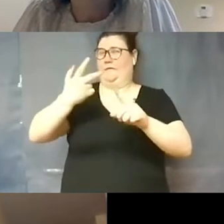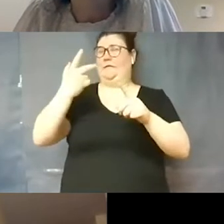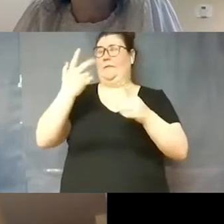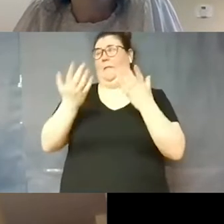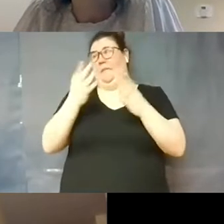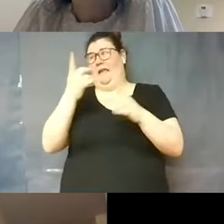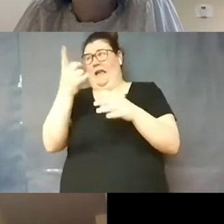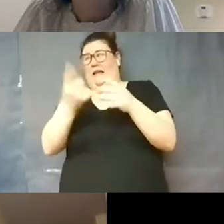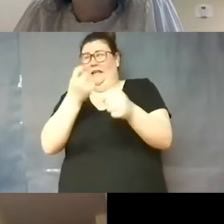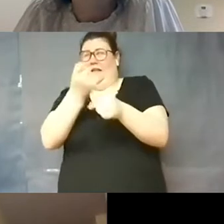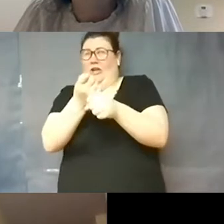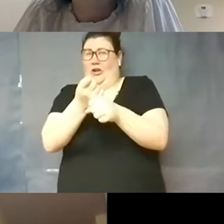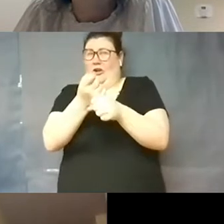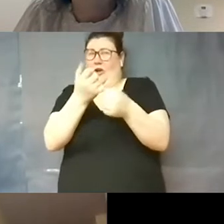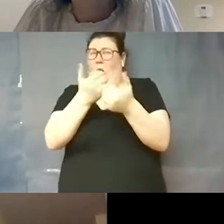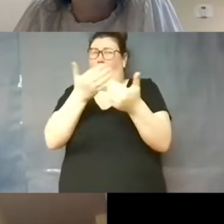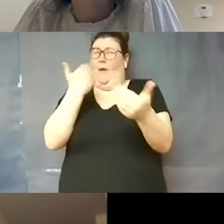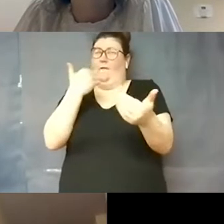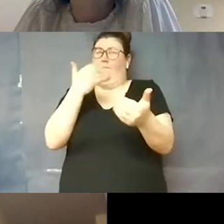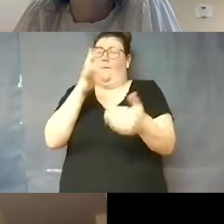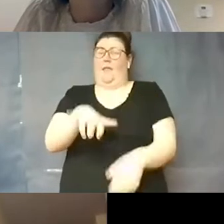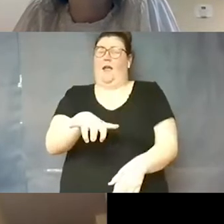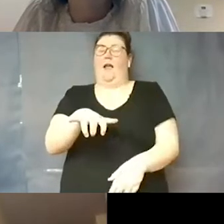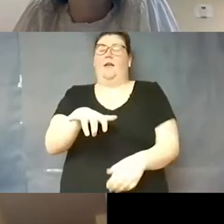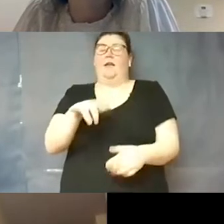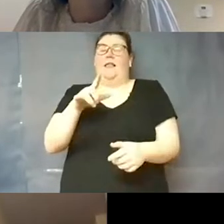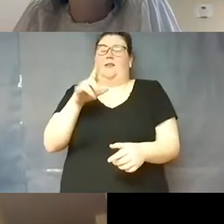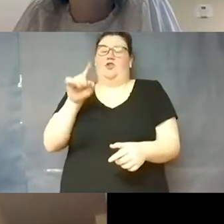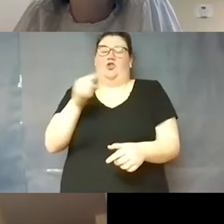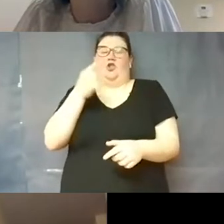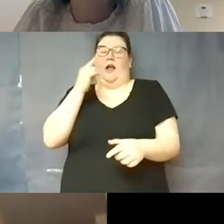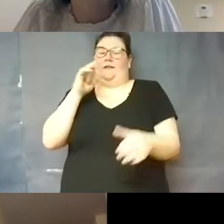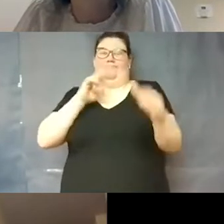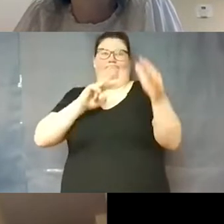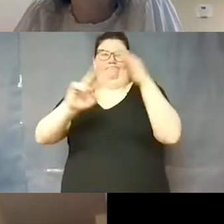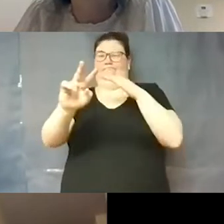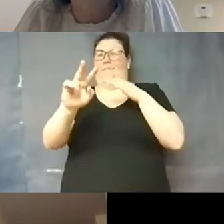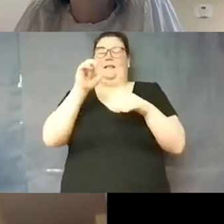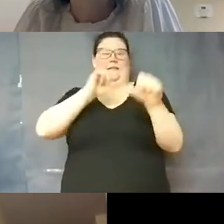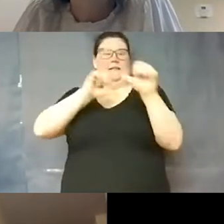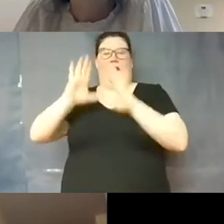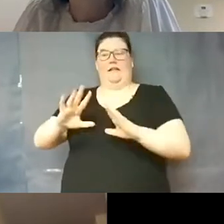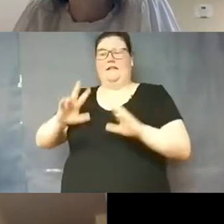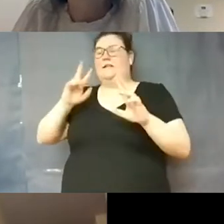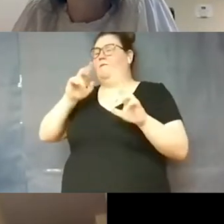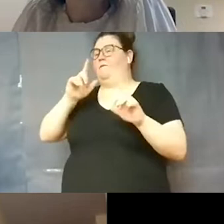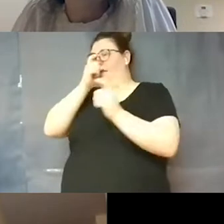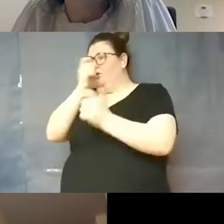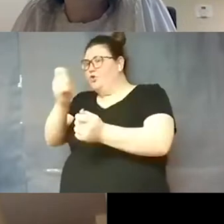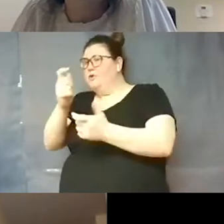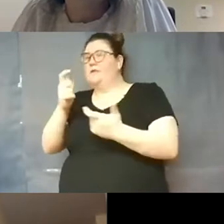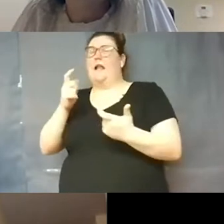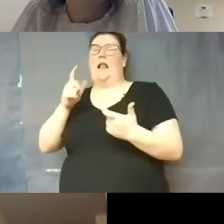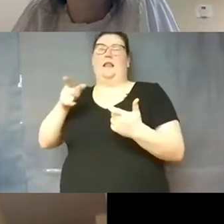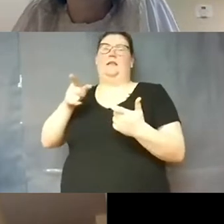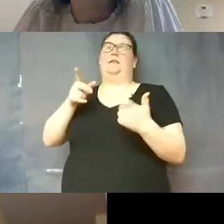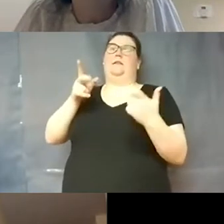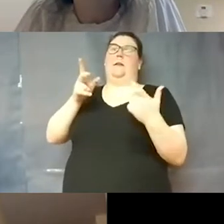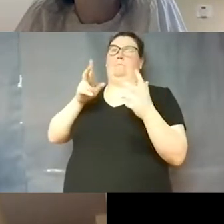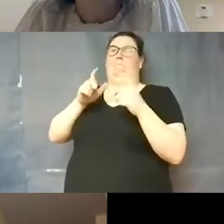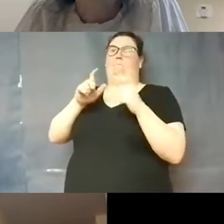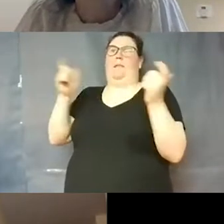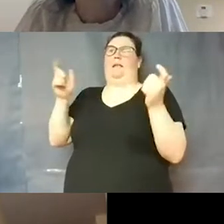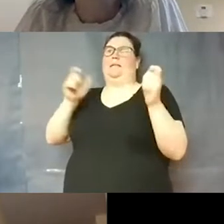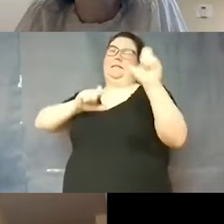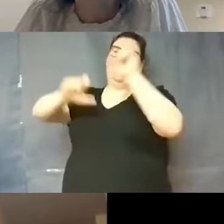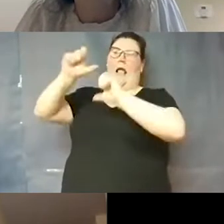away from that but again this is all projections these scientists are very interested in and this is a science big science experiment